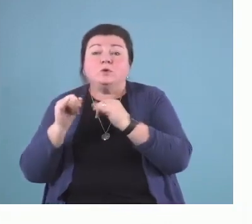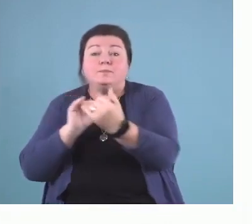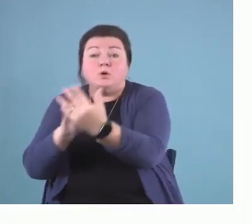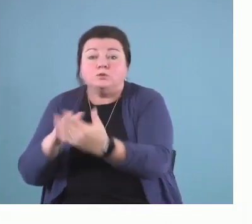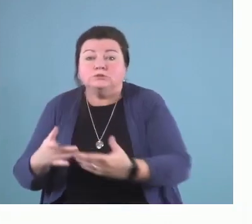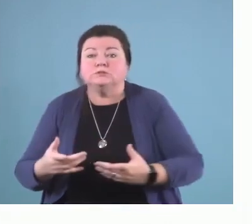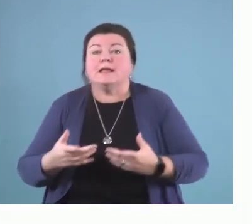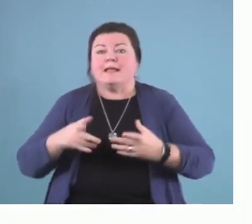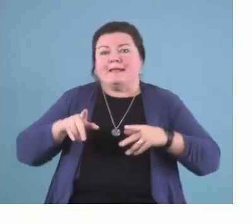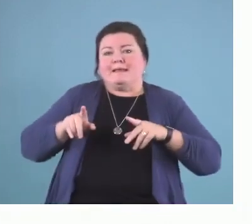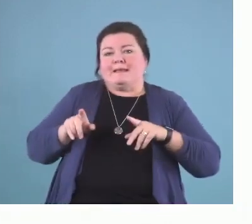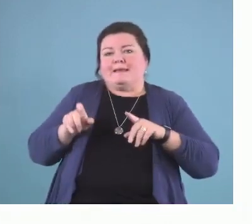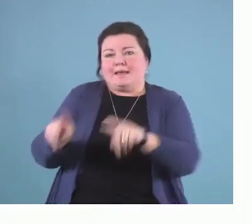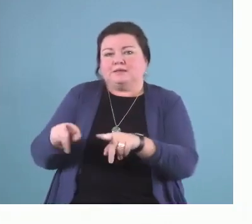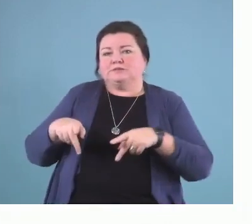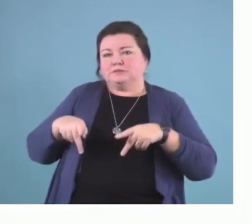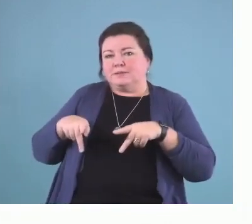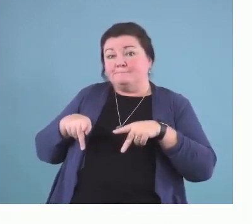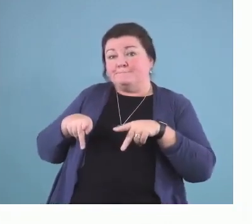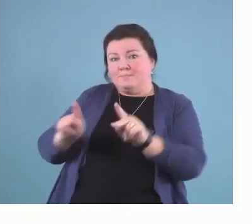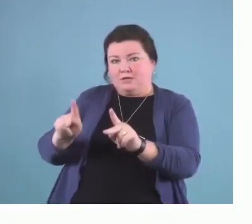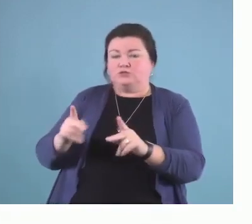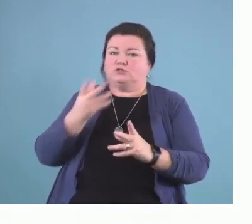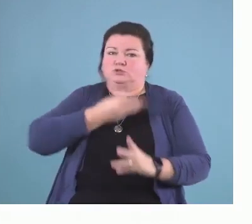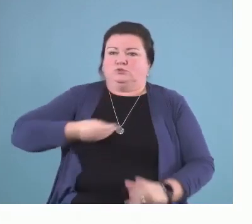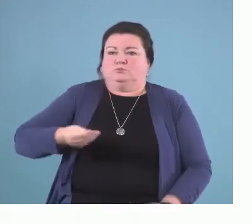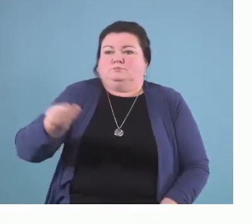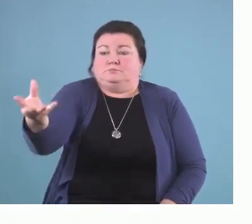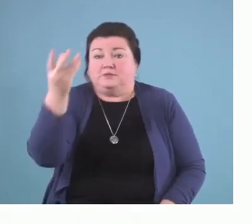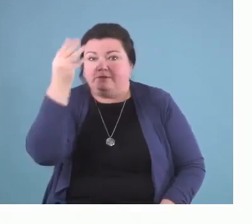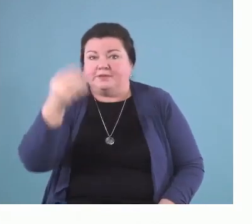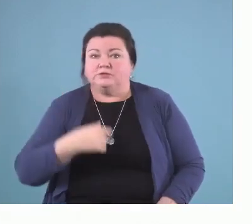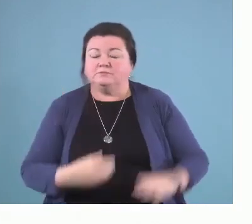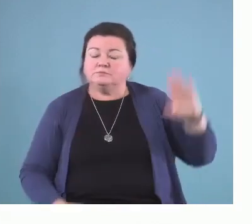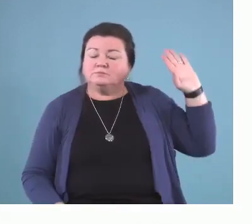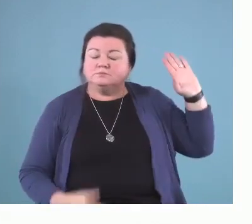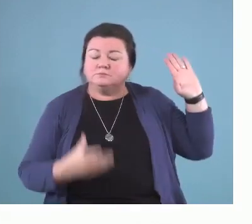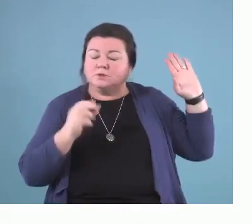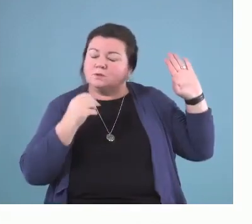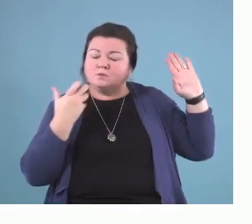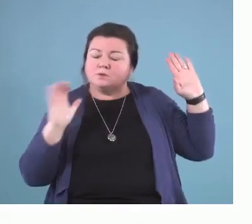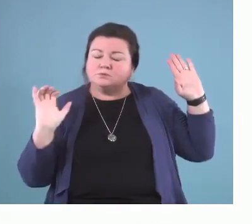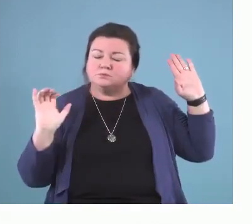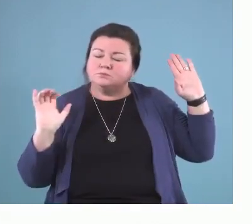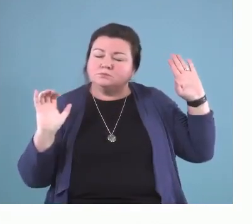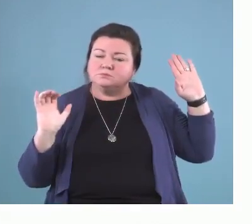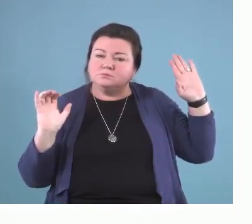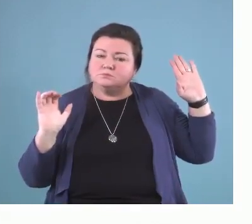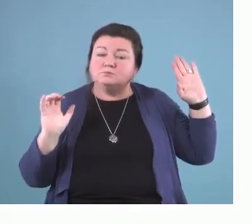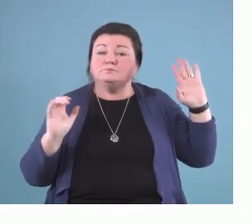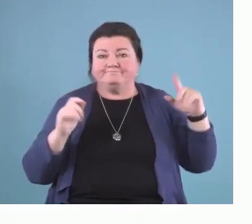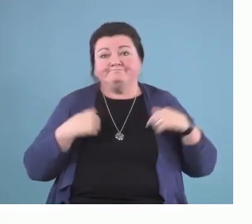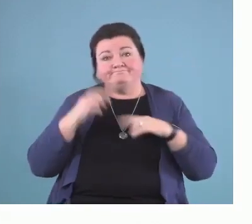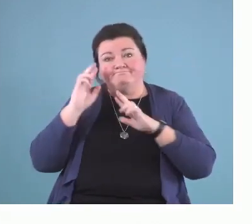ask permission to share information. And if the person says no, they don't want it, then we're to